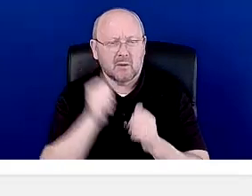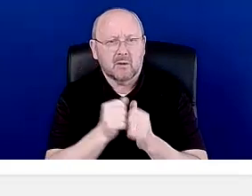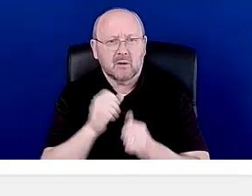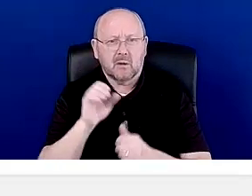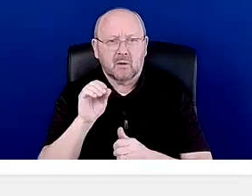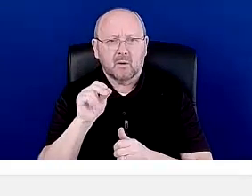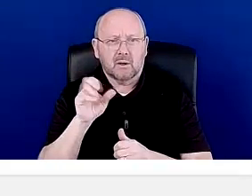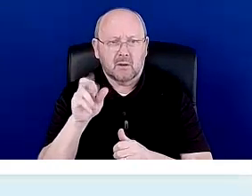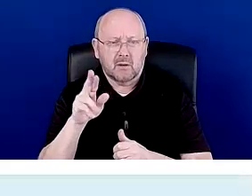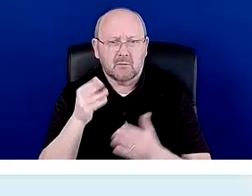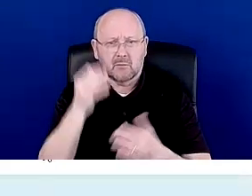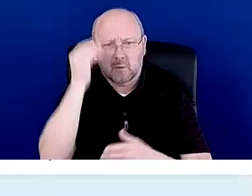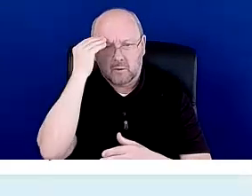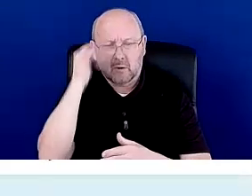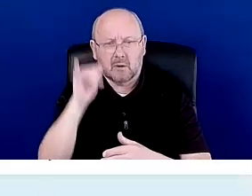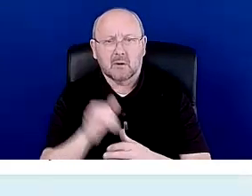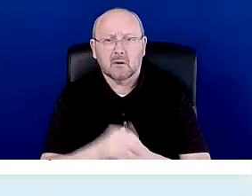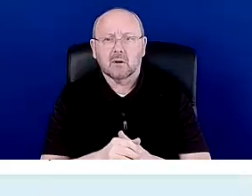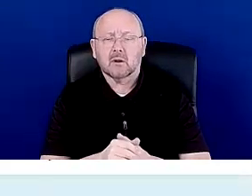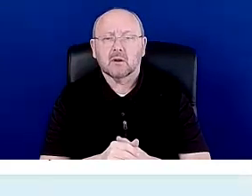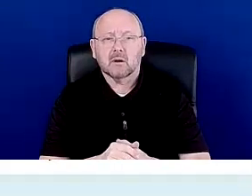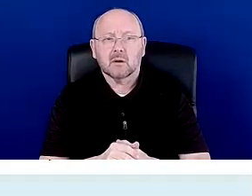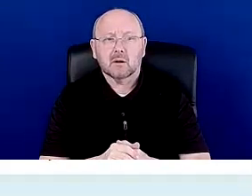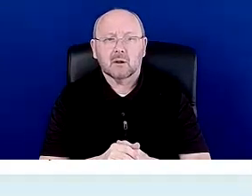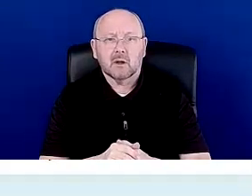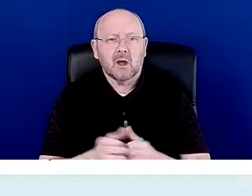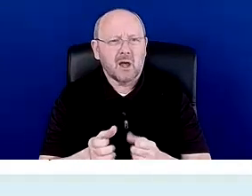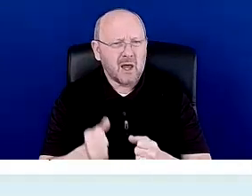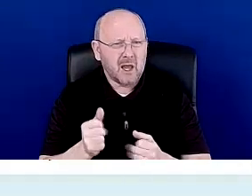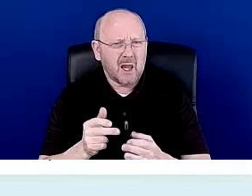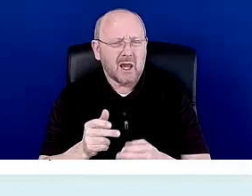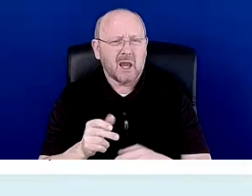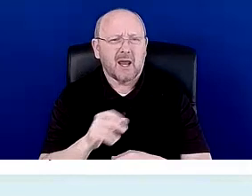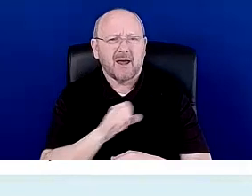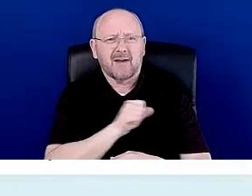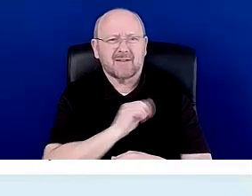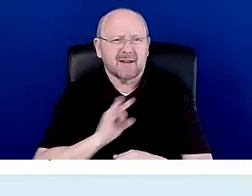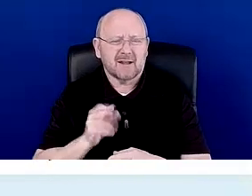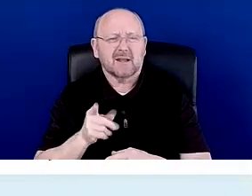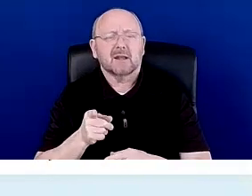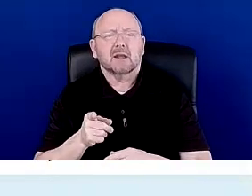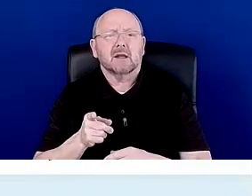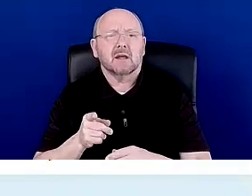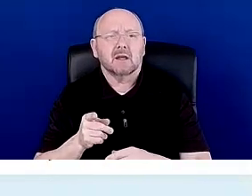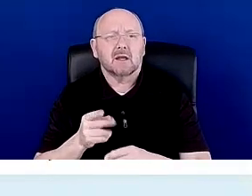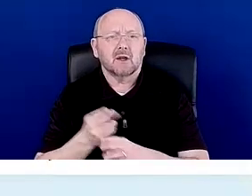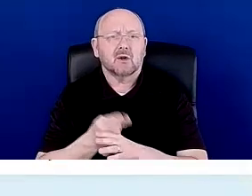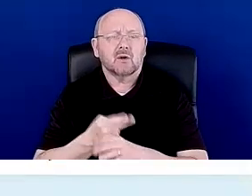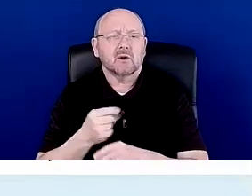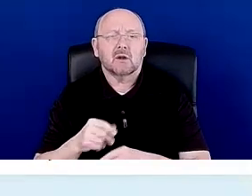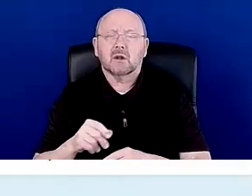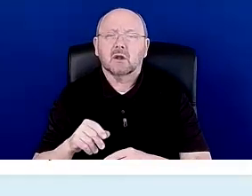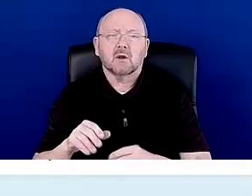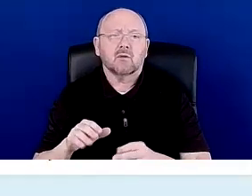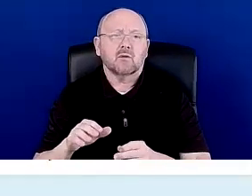Um, OpenStax is being used by quite a few faculty on this campus, I think. Um, it is, they, these are full-on textbooks. So there you